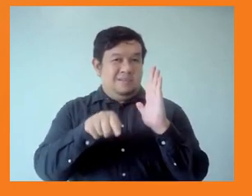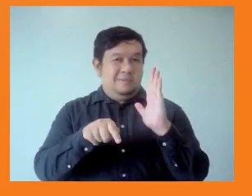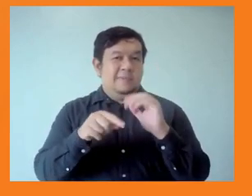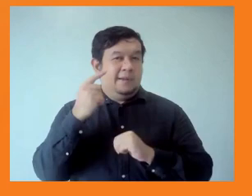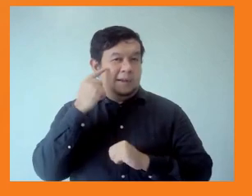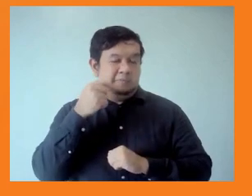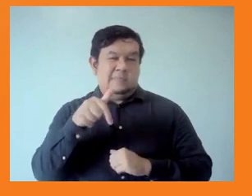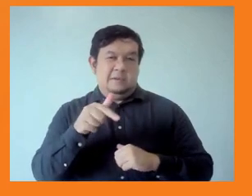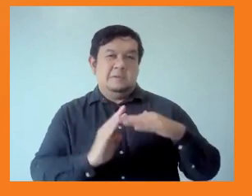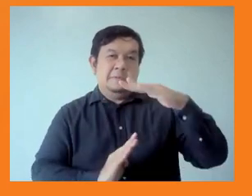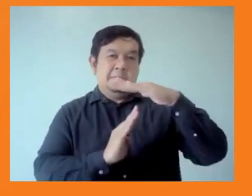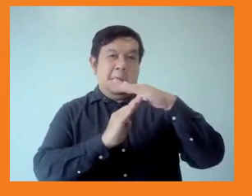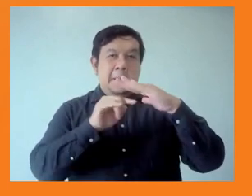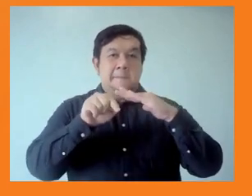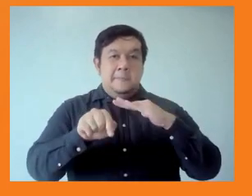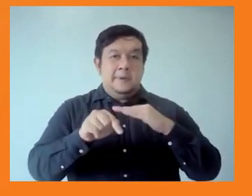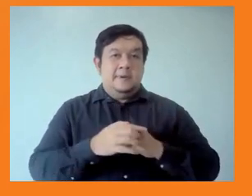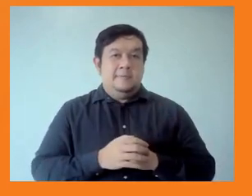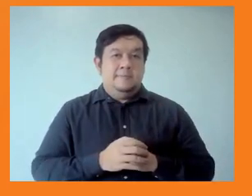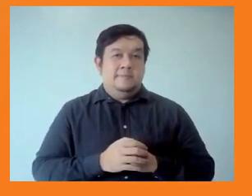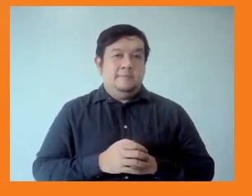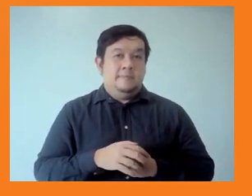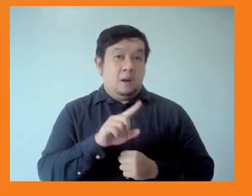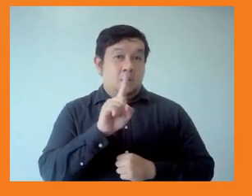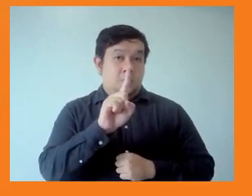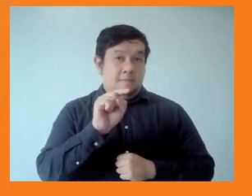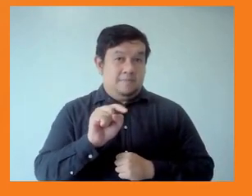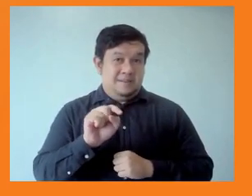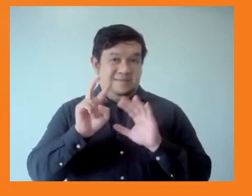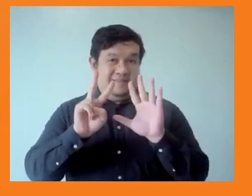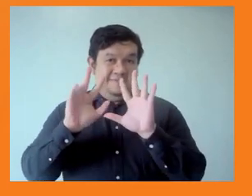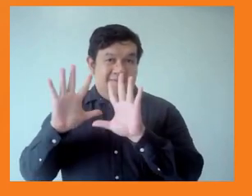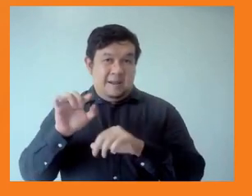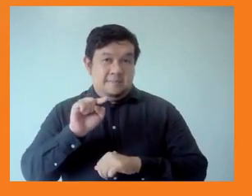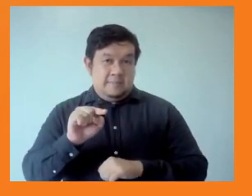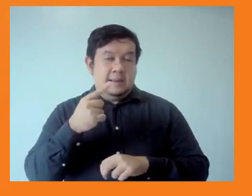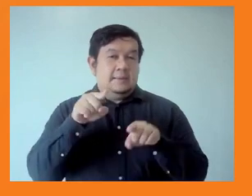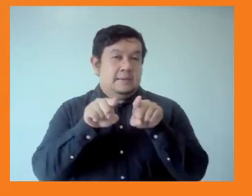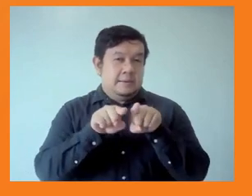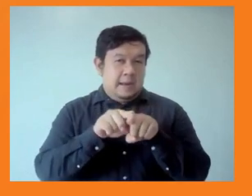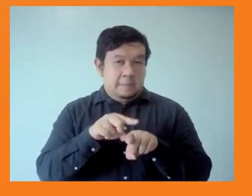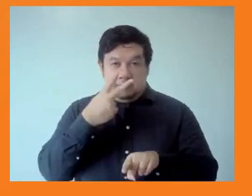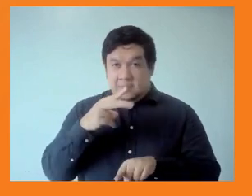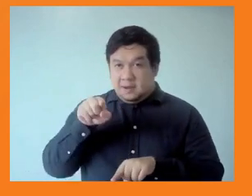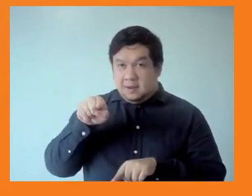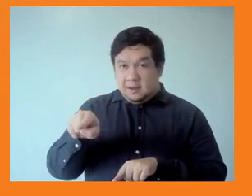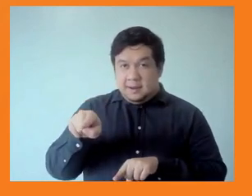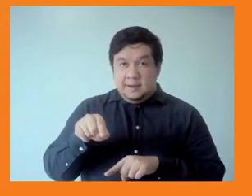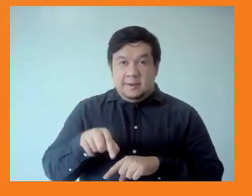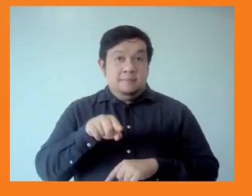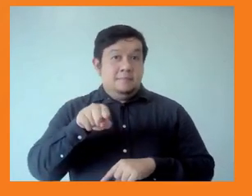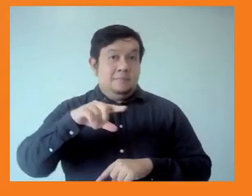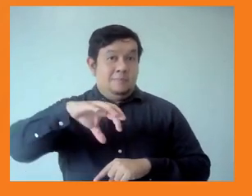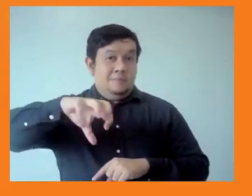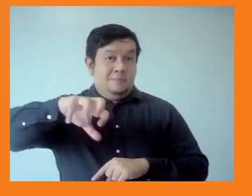.74, which means they could still do a lot better to get to a score of one. The worst performers in the region, either lack or have very